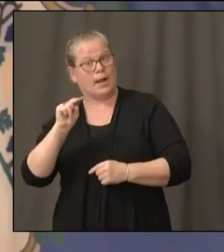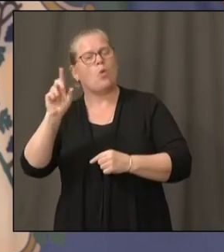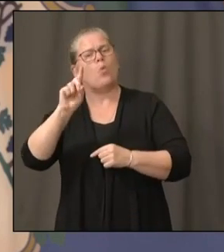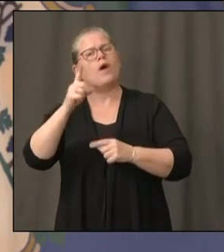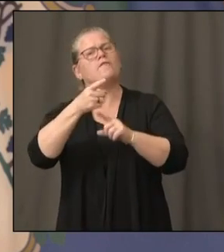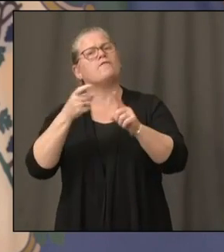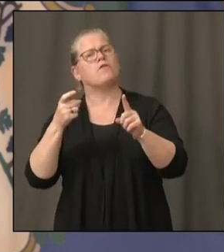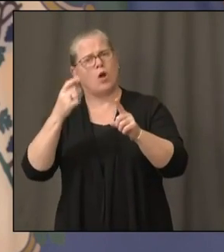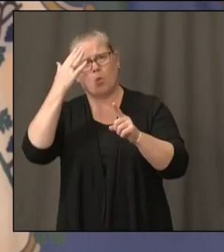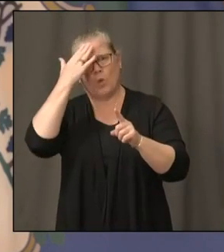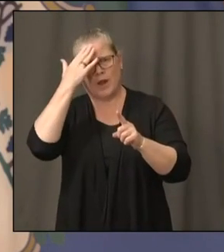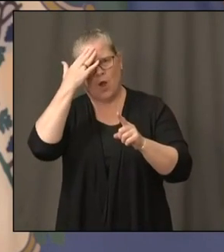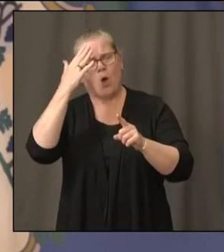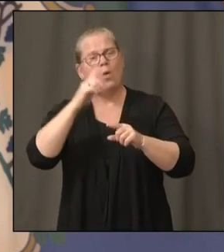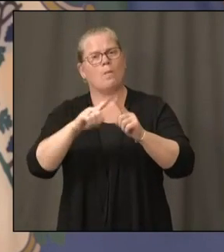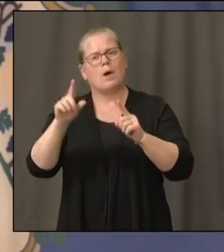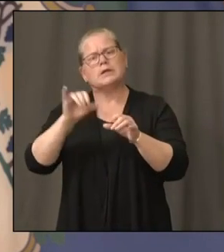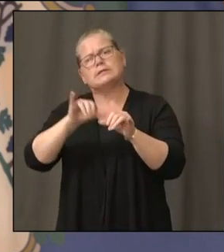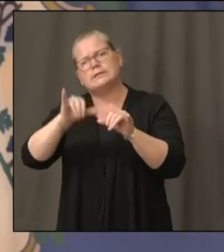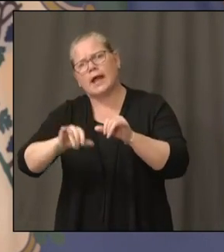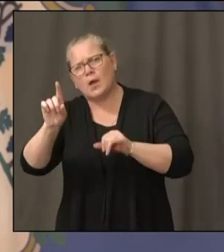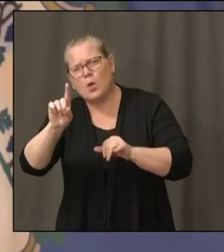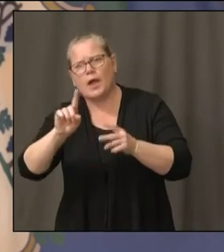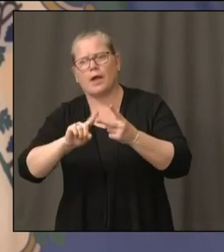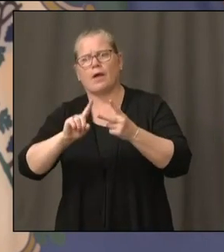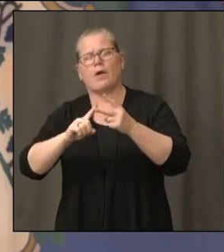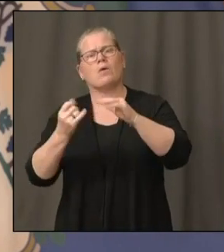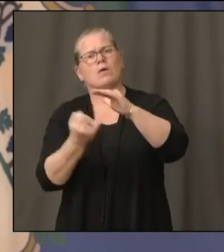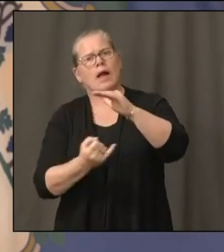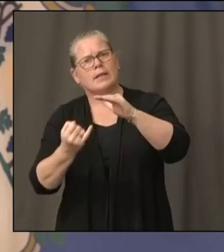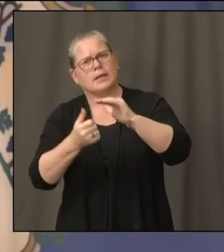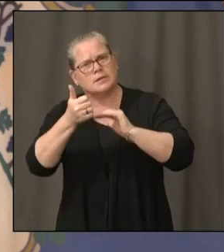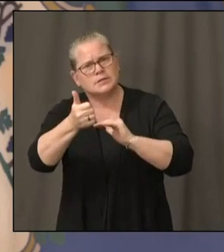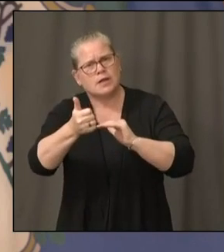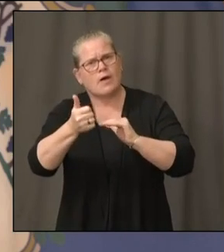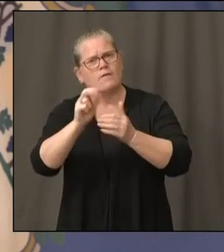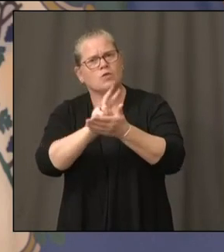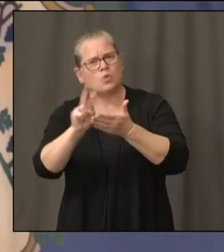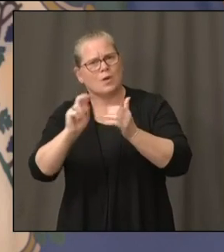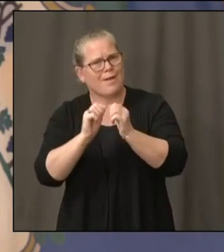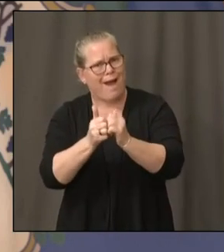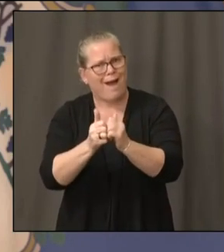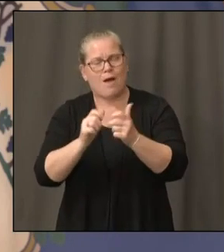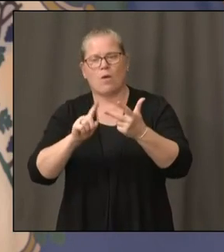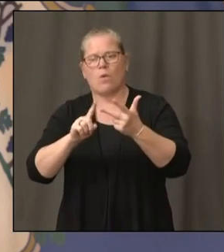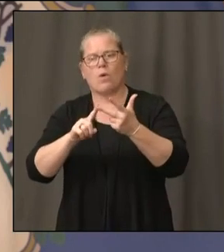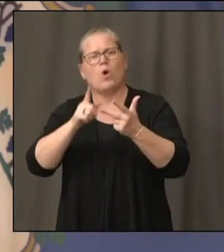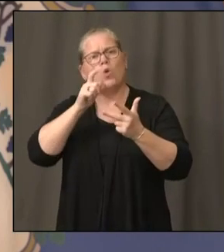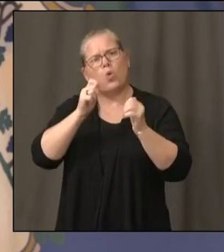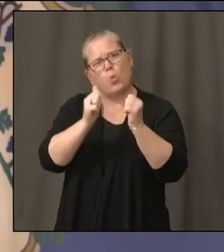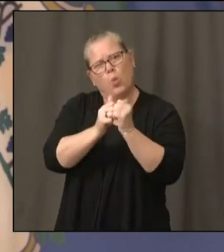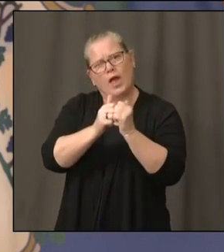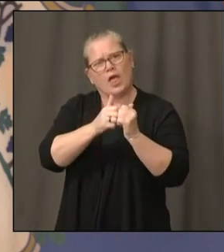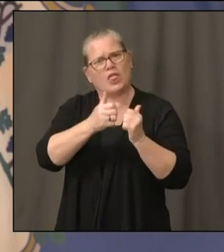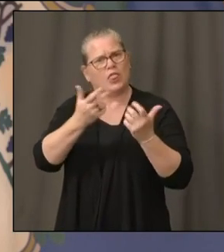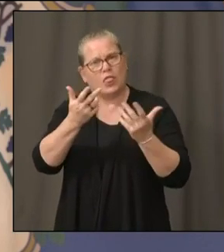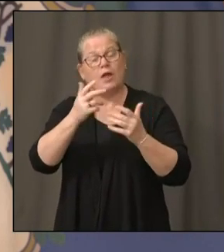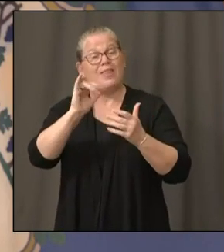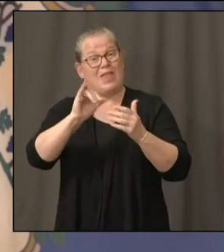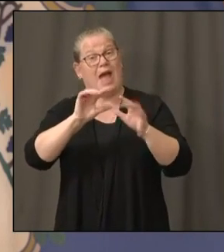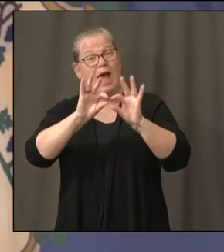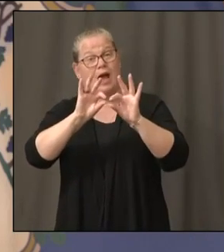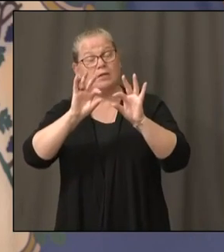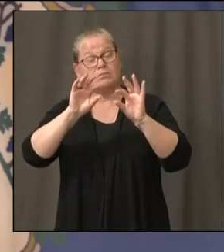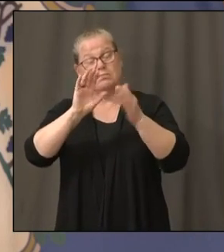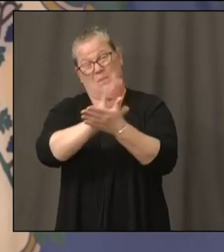you're going to be staying, how you're going to be quarantining, who you are traveling with. And you'll be filling out that form and giving it to us, you know,